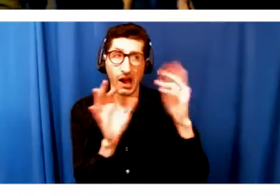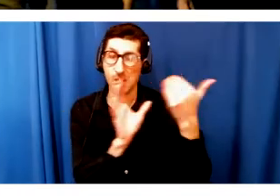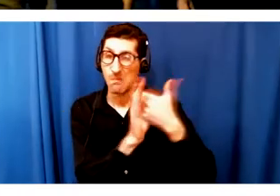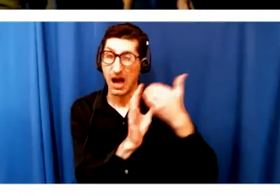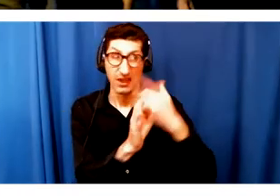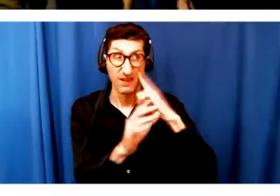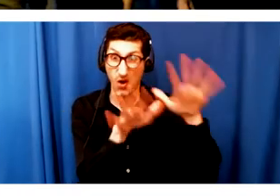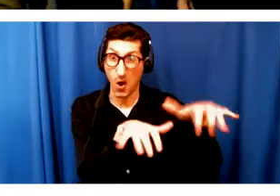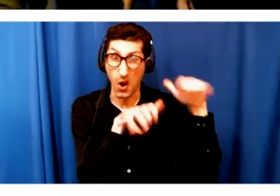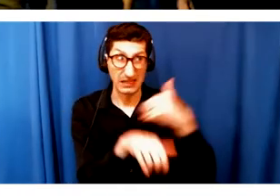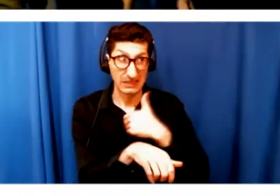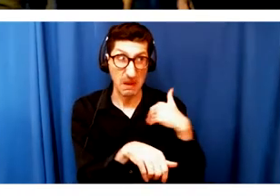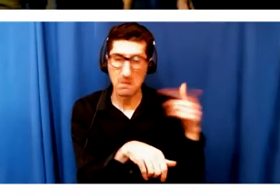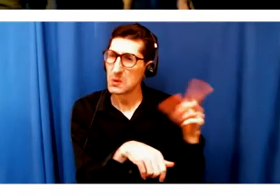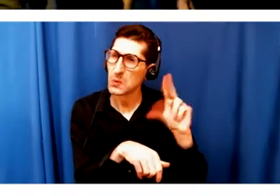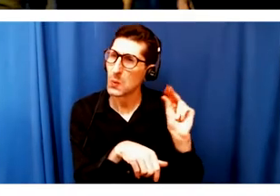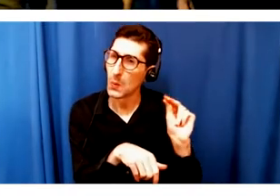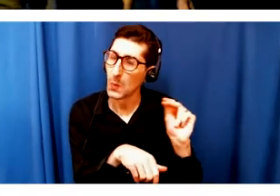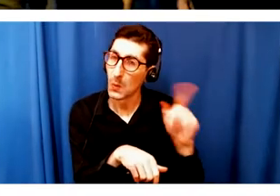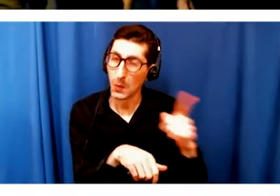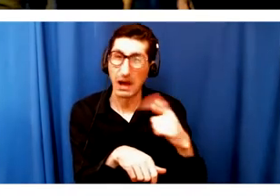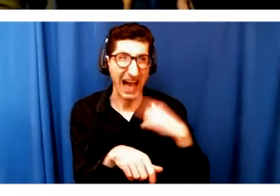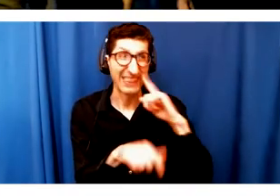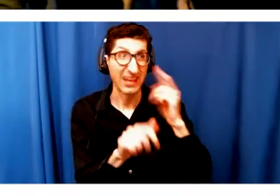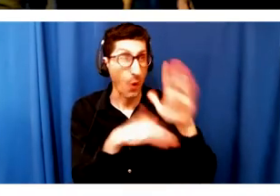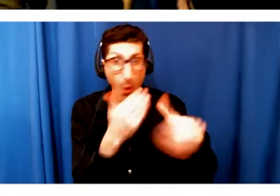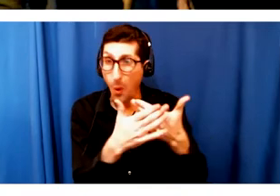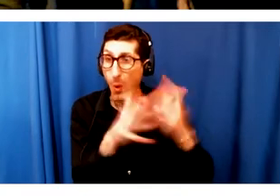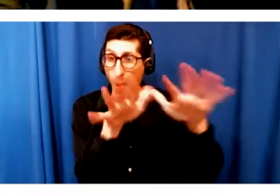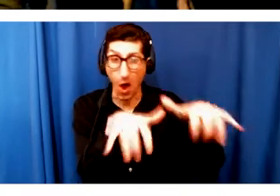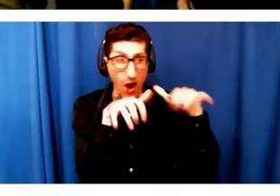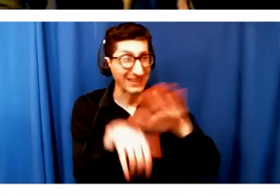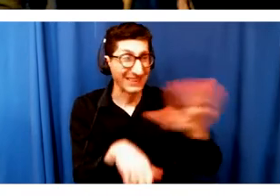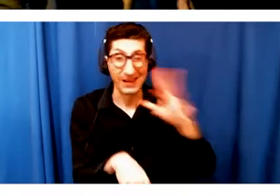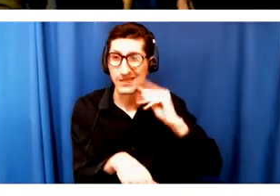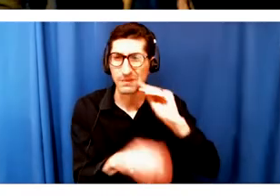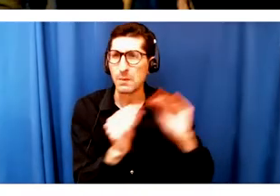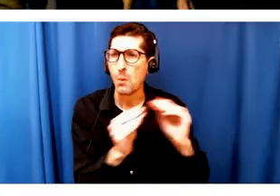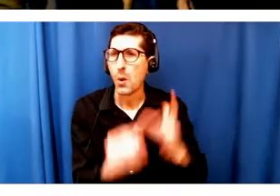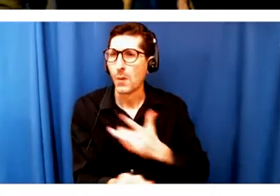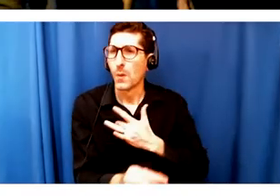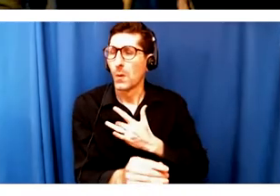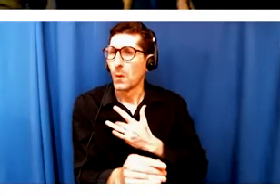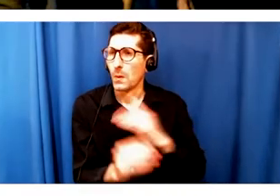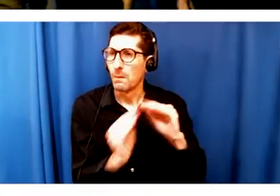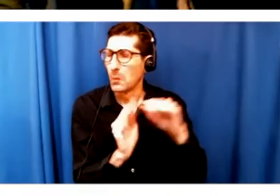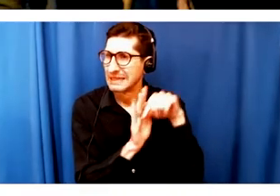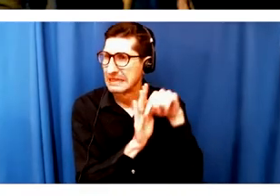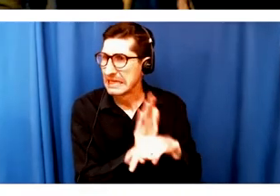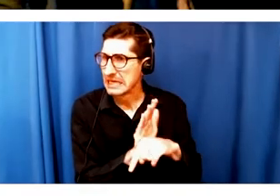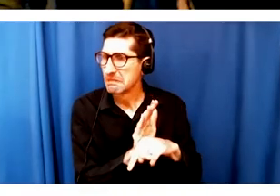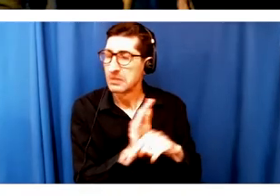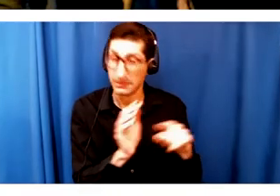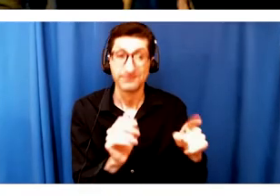make everybody's experience deeper. And I've had people come up to our staff after a show where we've had projected captions